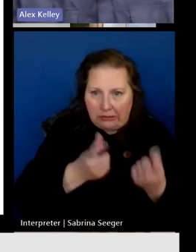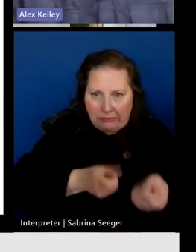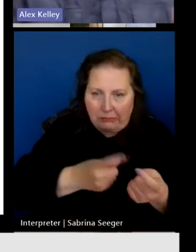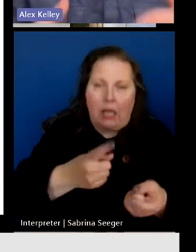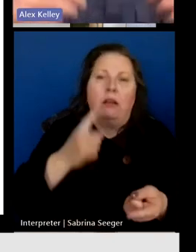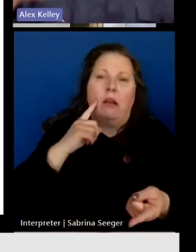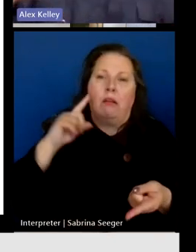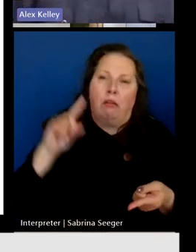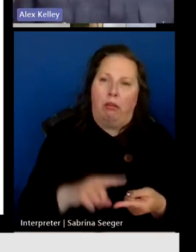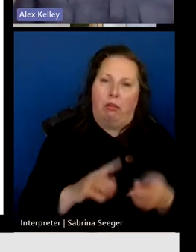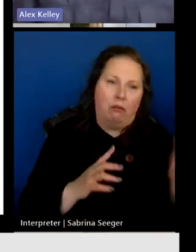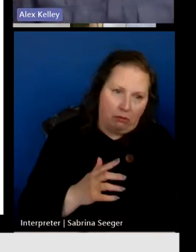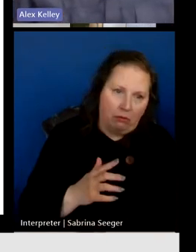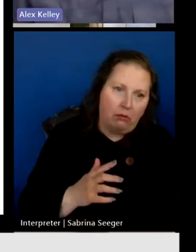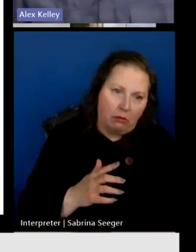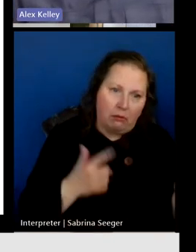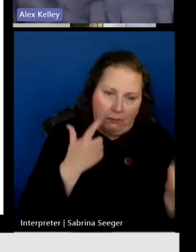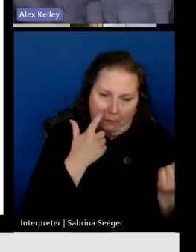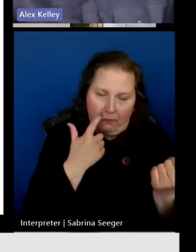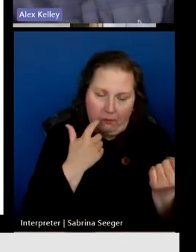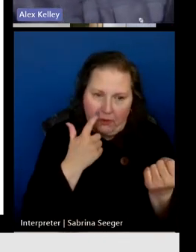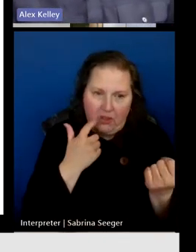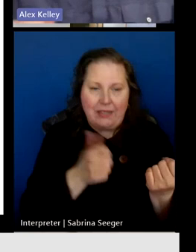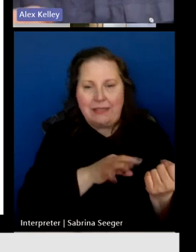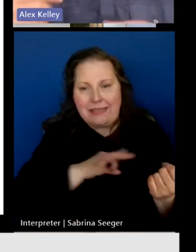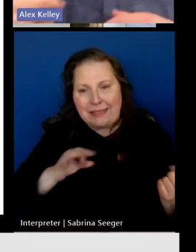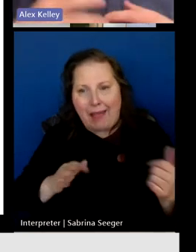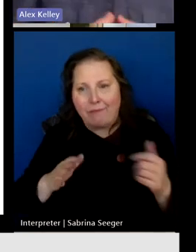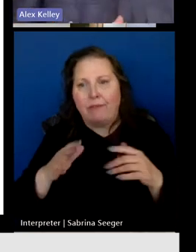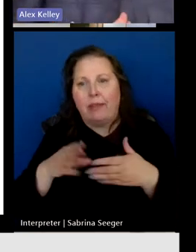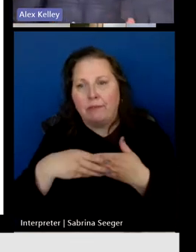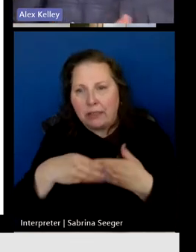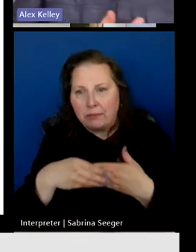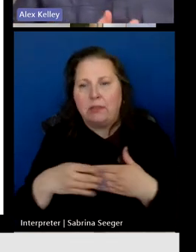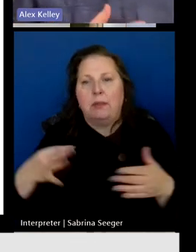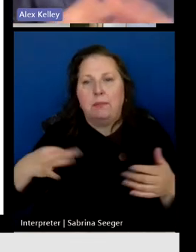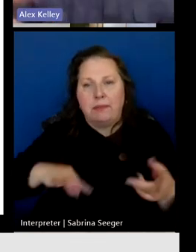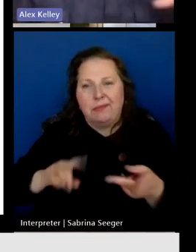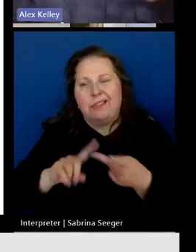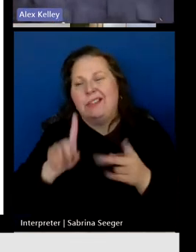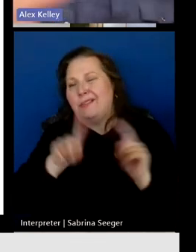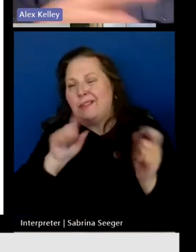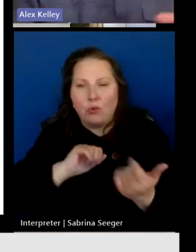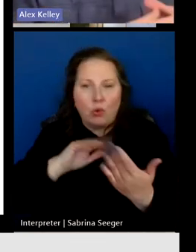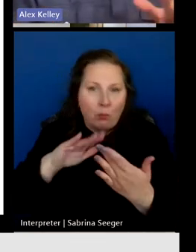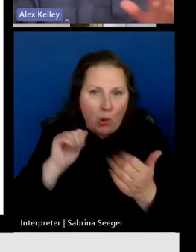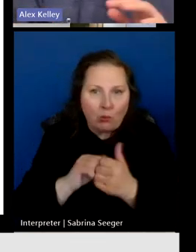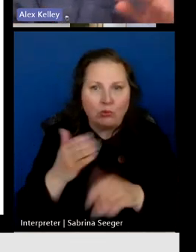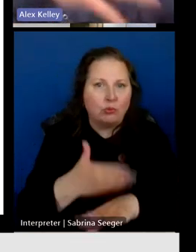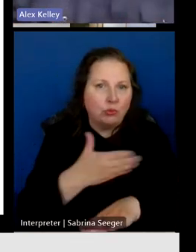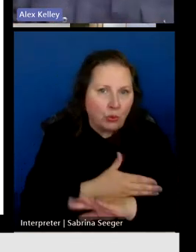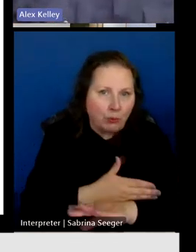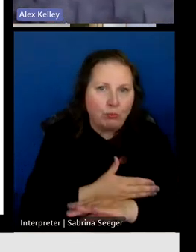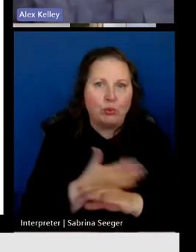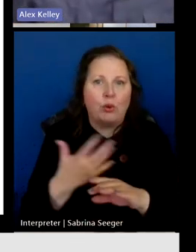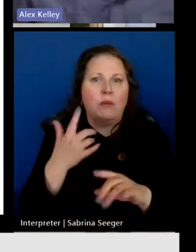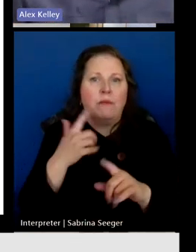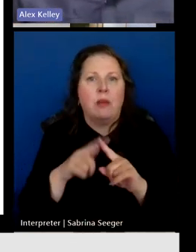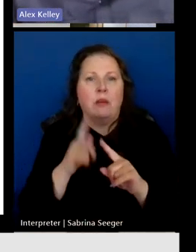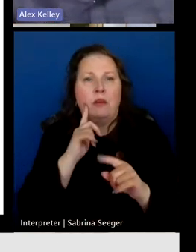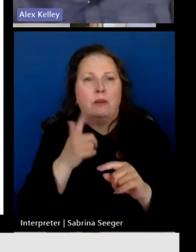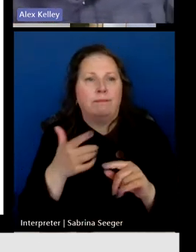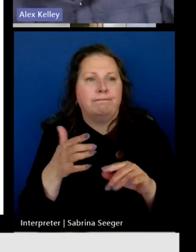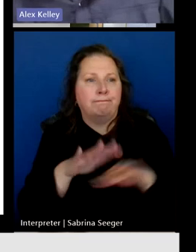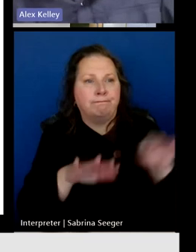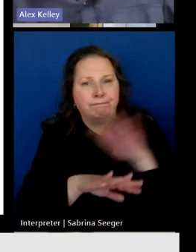consider this. But there's some flat staffing flexibility benefits. There's different ways that you improve, you know, coverage 24